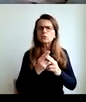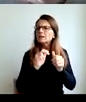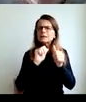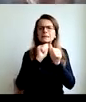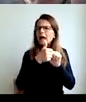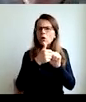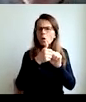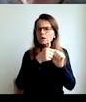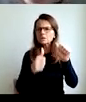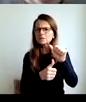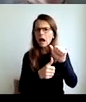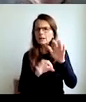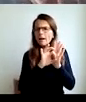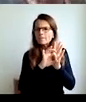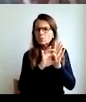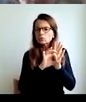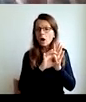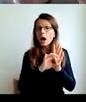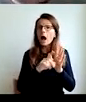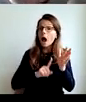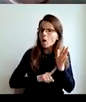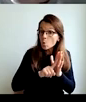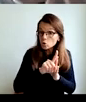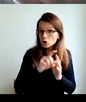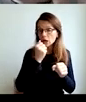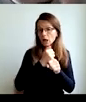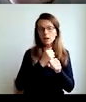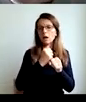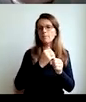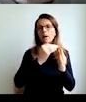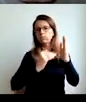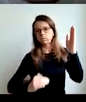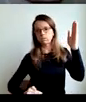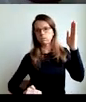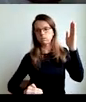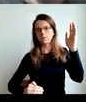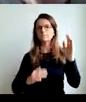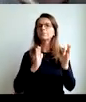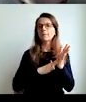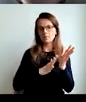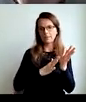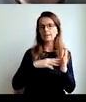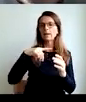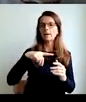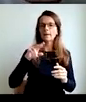by investing hours, but our productivity is below grief.